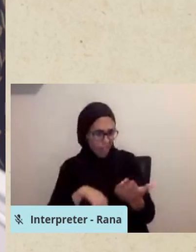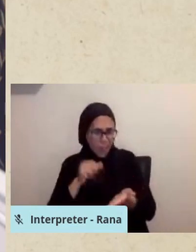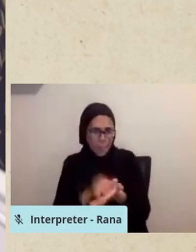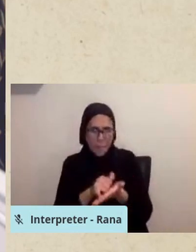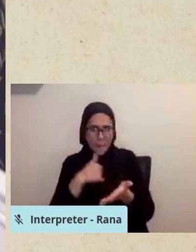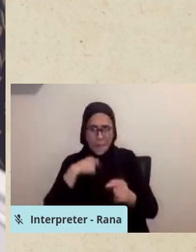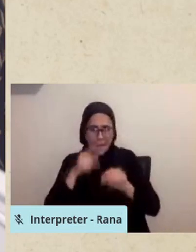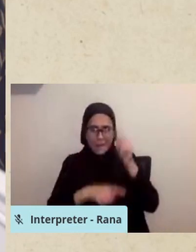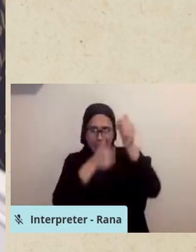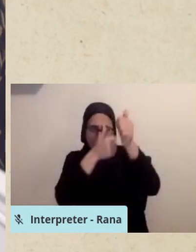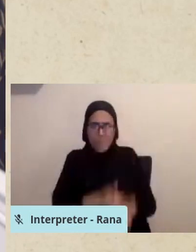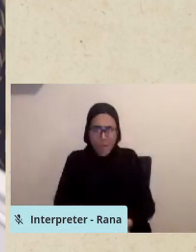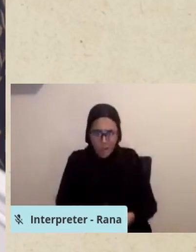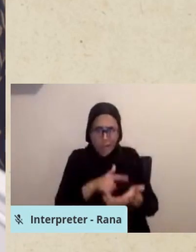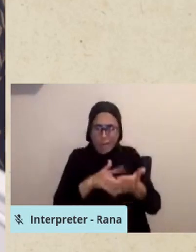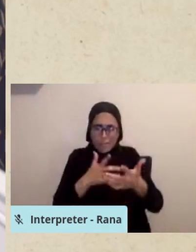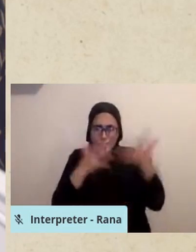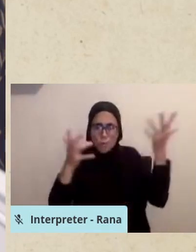do this? It's crazy.